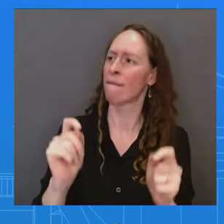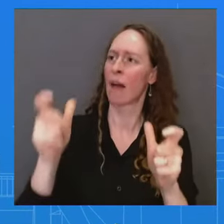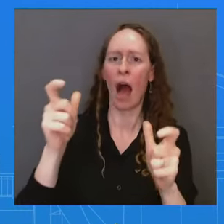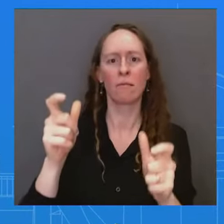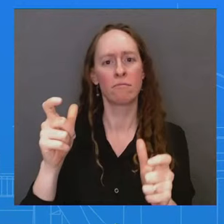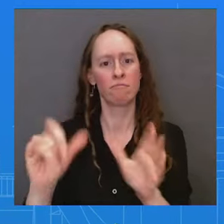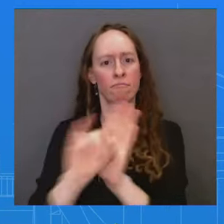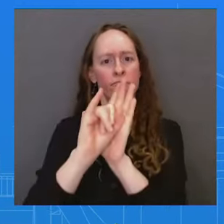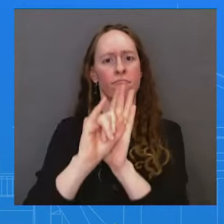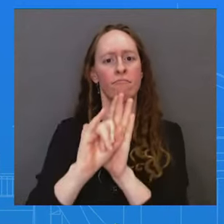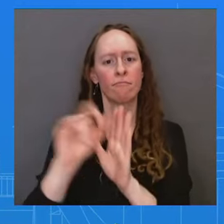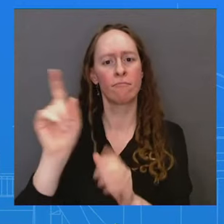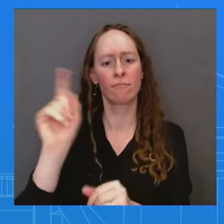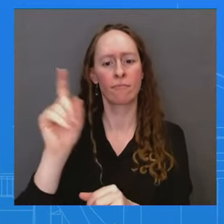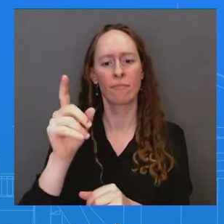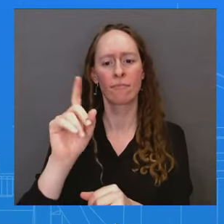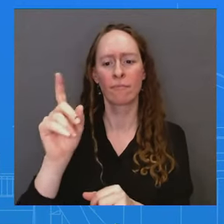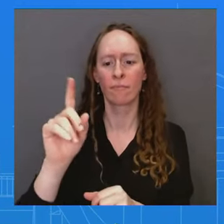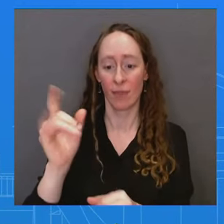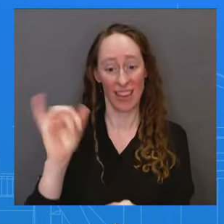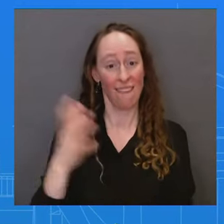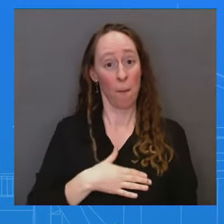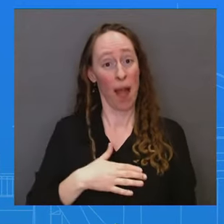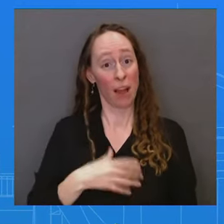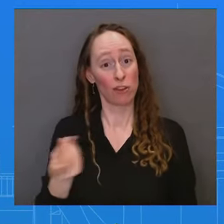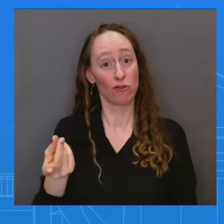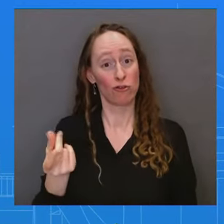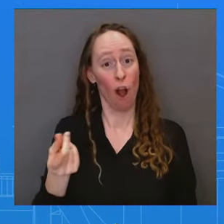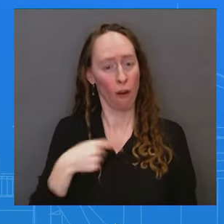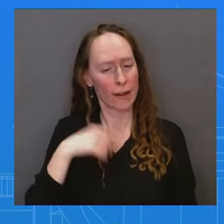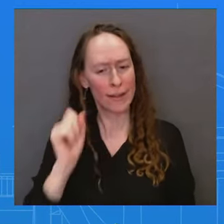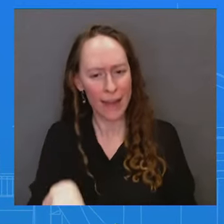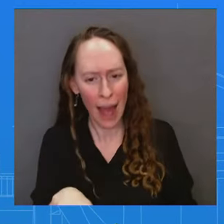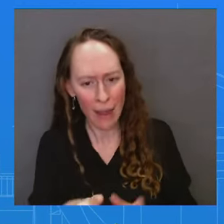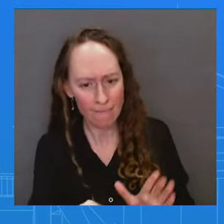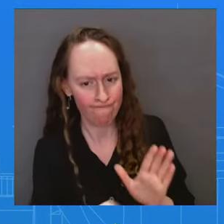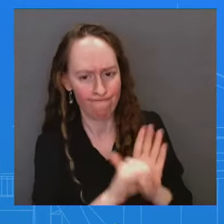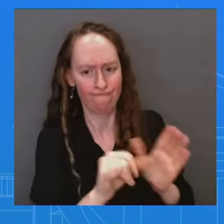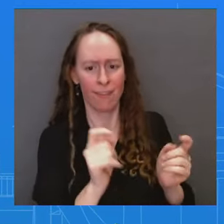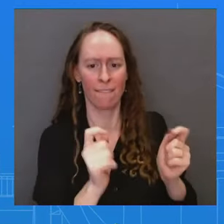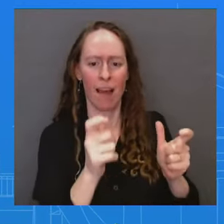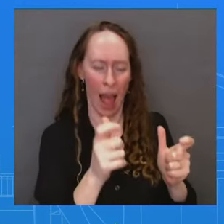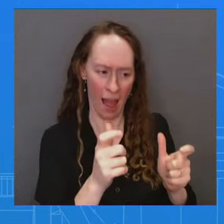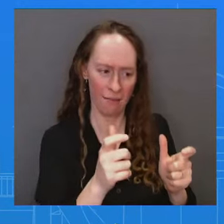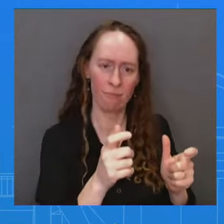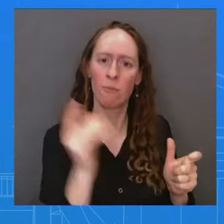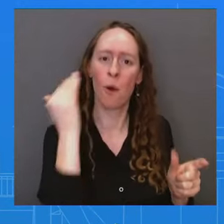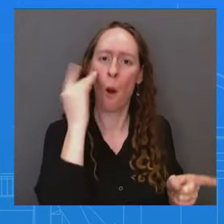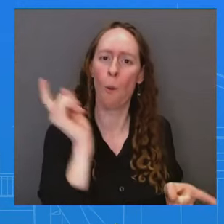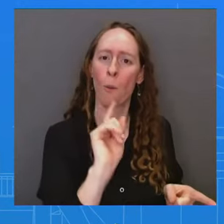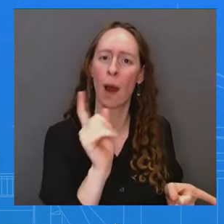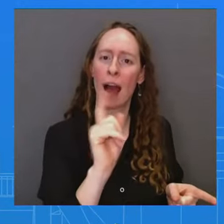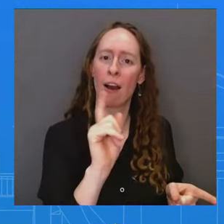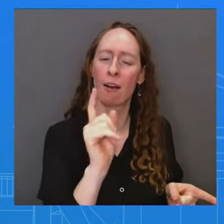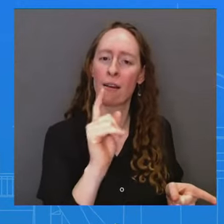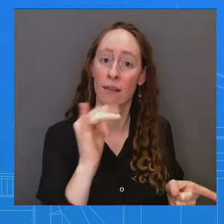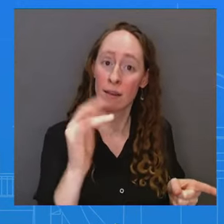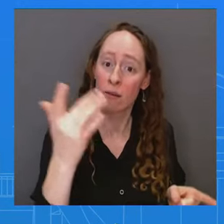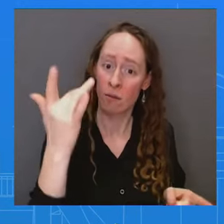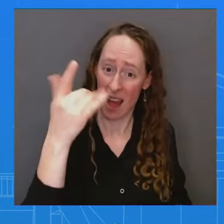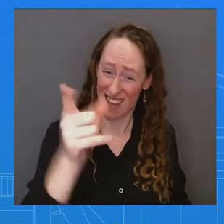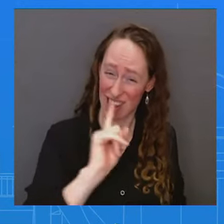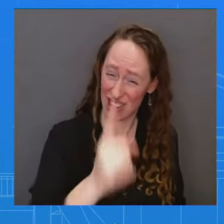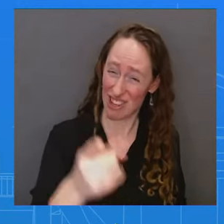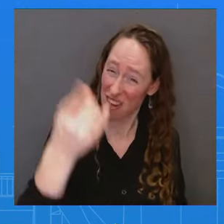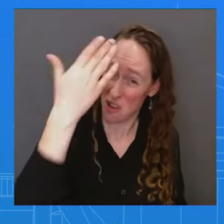we don't have a way of knowing where each person in the line of succession is without them